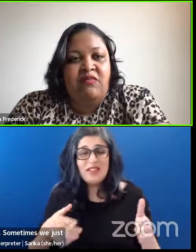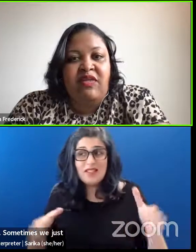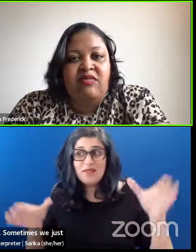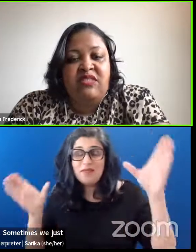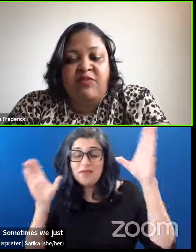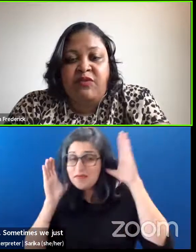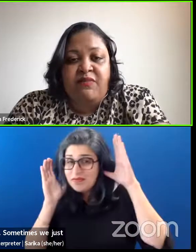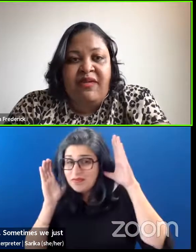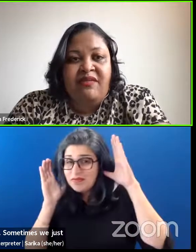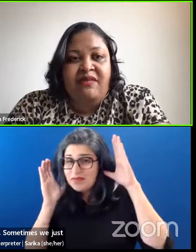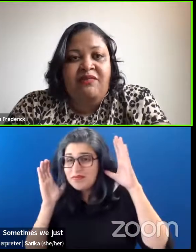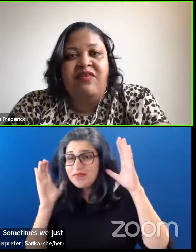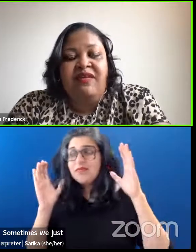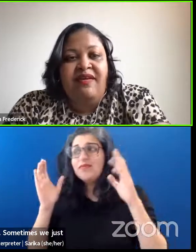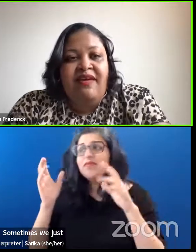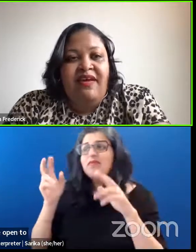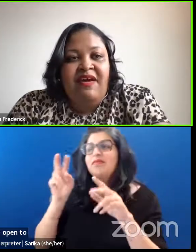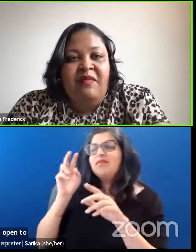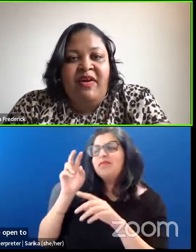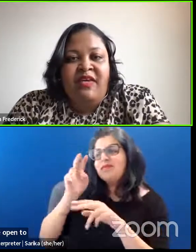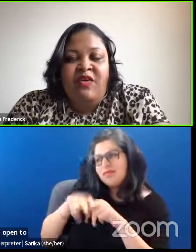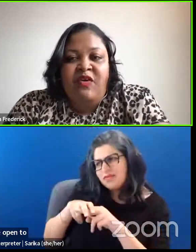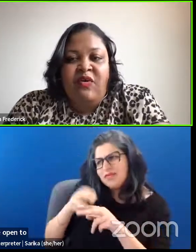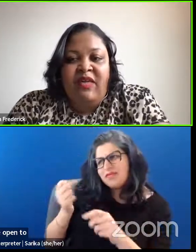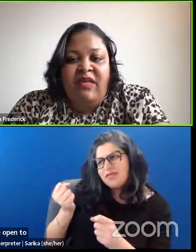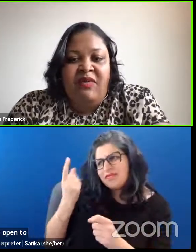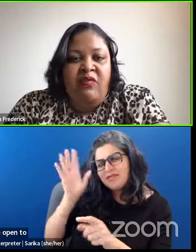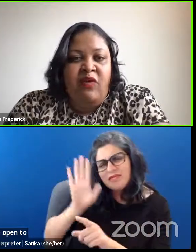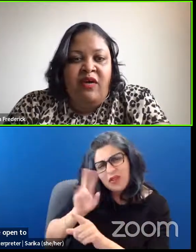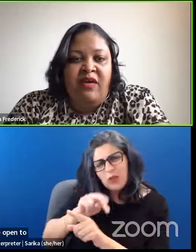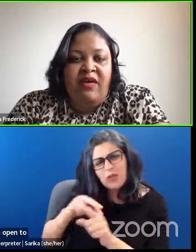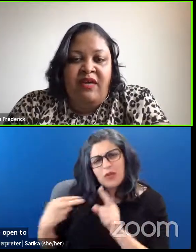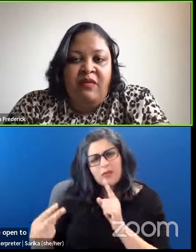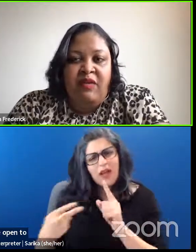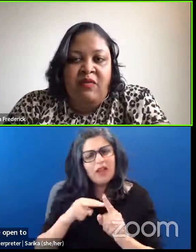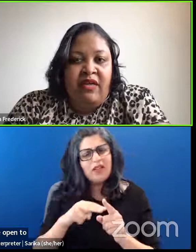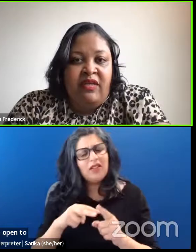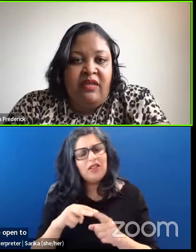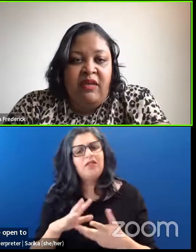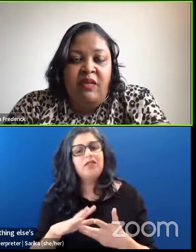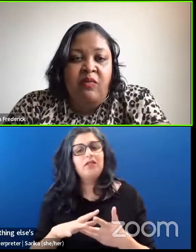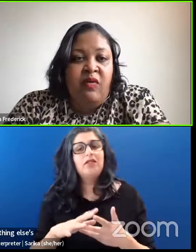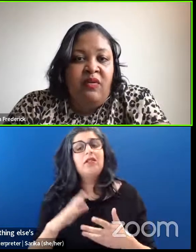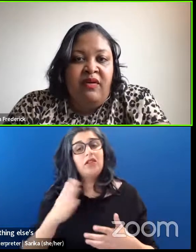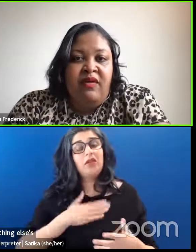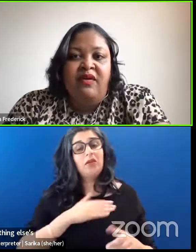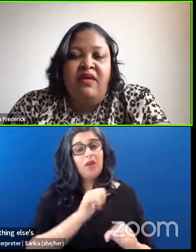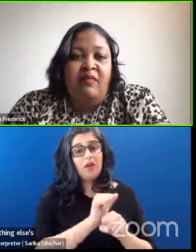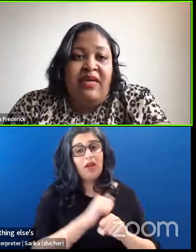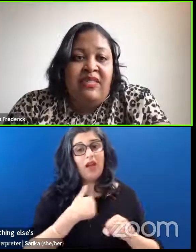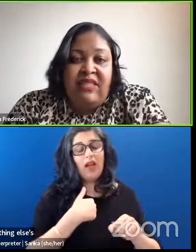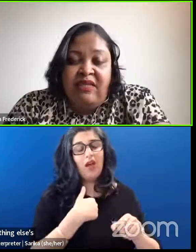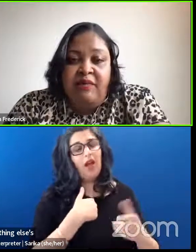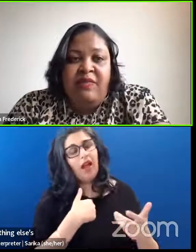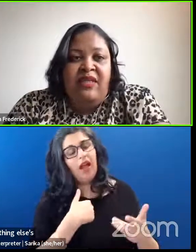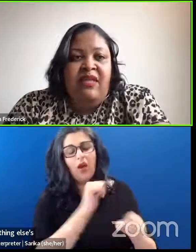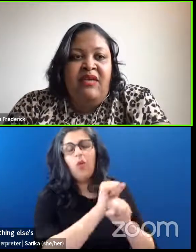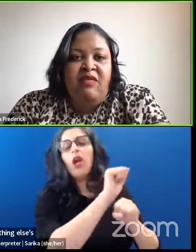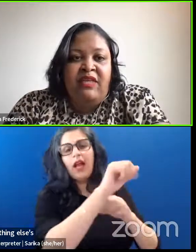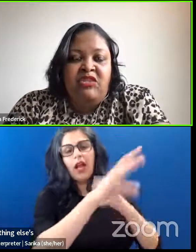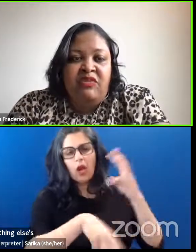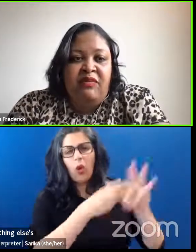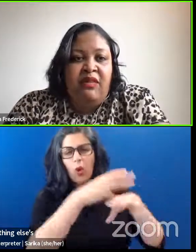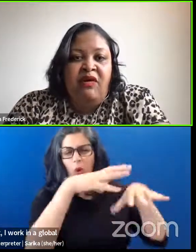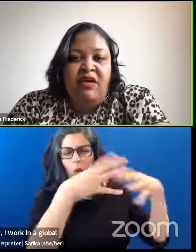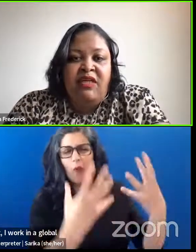seeing someone else's perspective. I know in my work, I work at a global IT company,